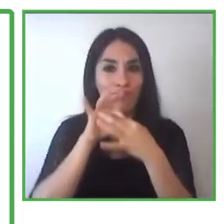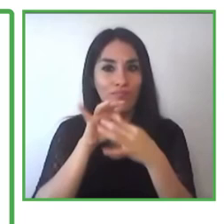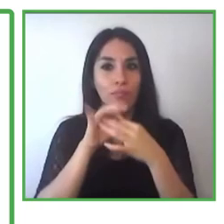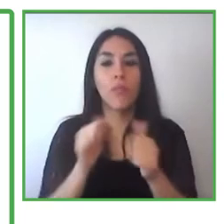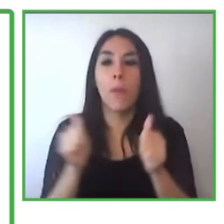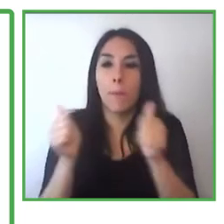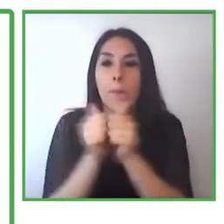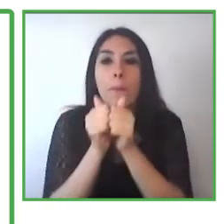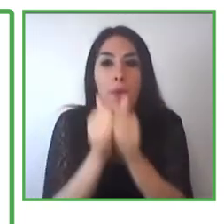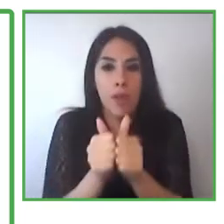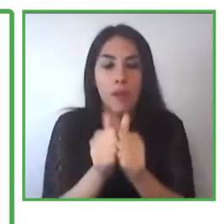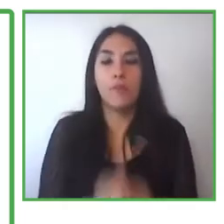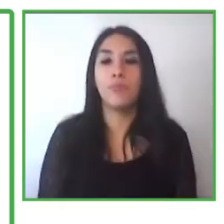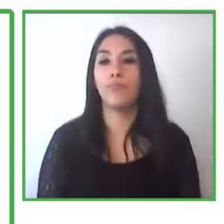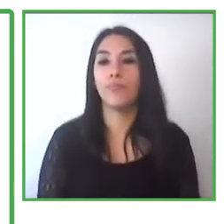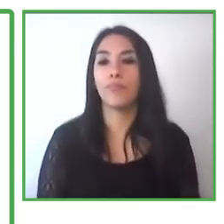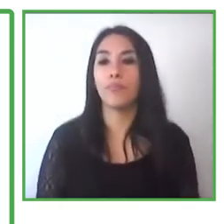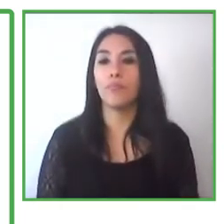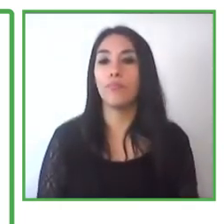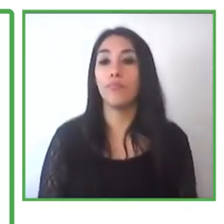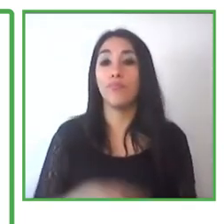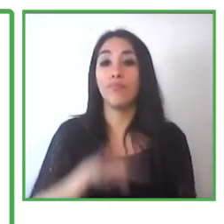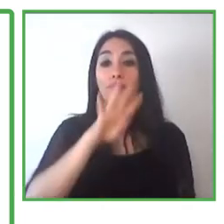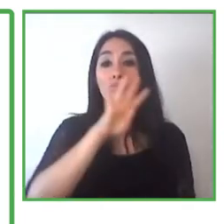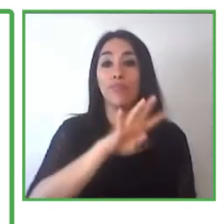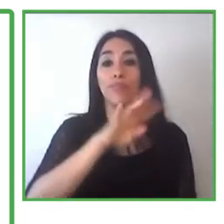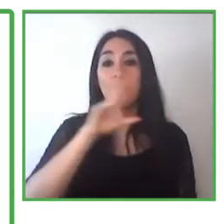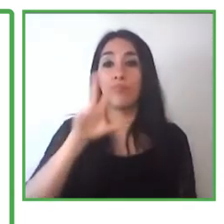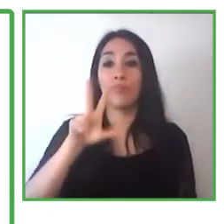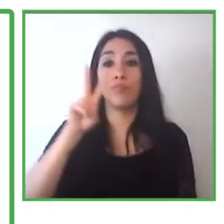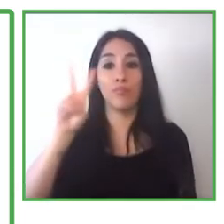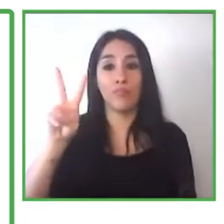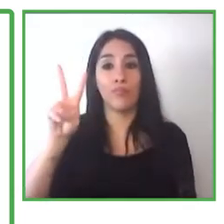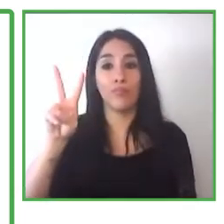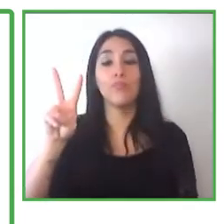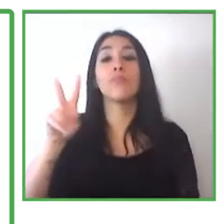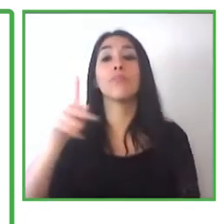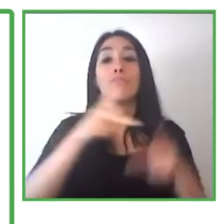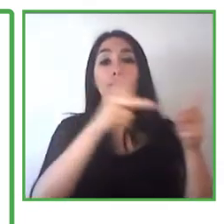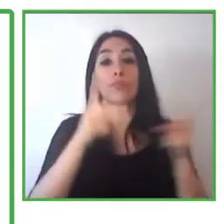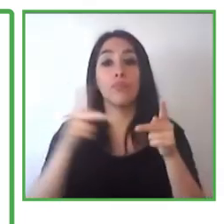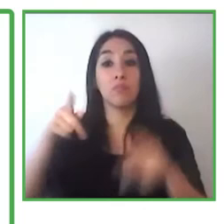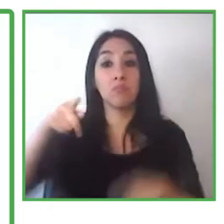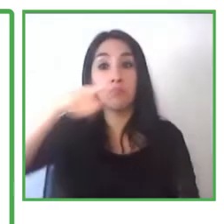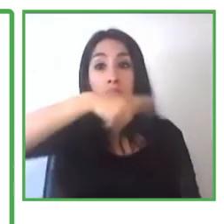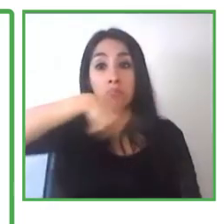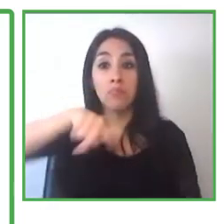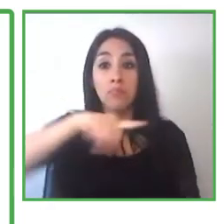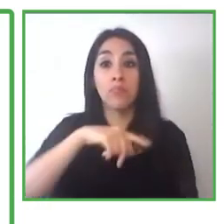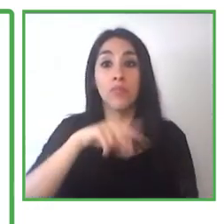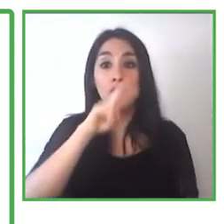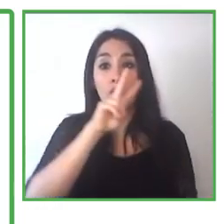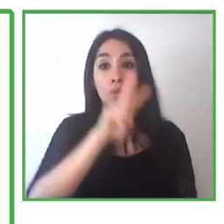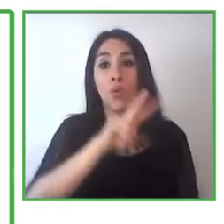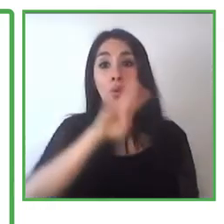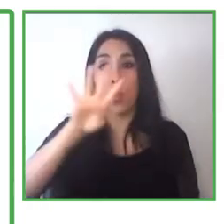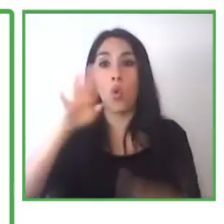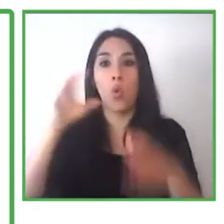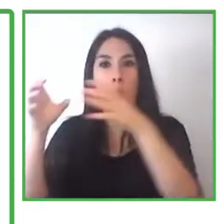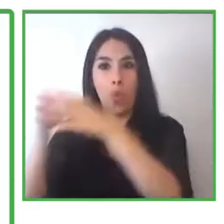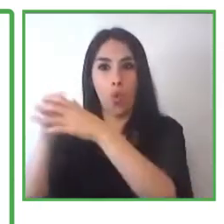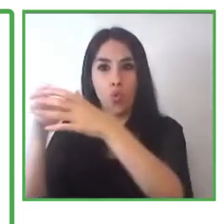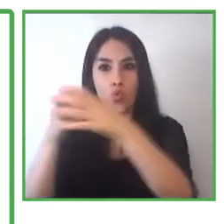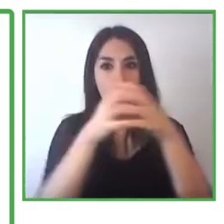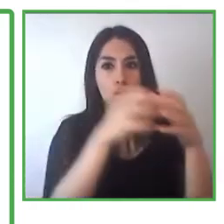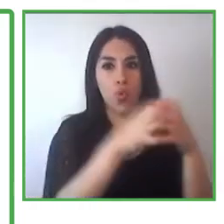way, we need to work together. The 482 entities are grouped in 24 territorial groups, so